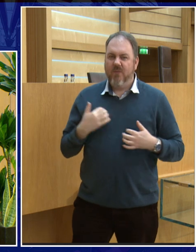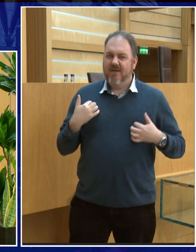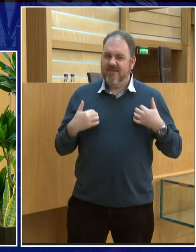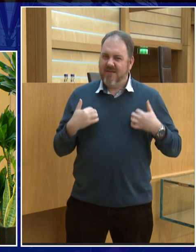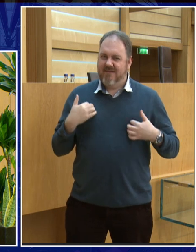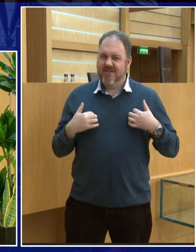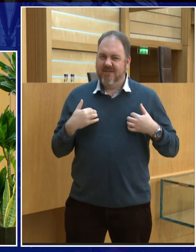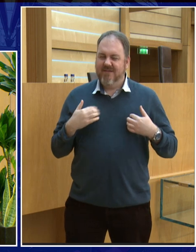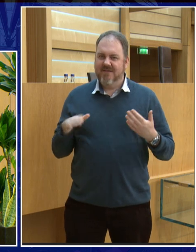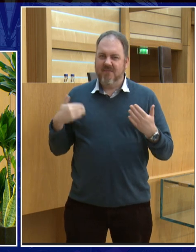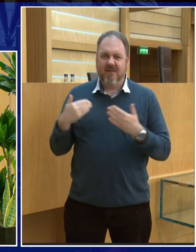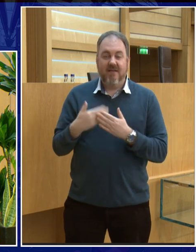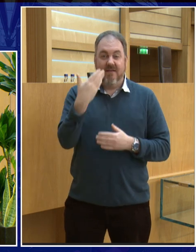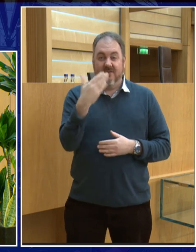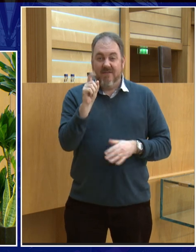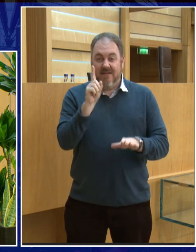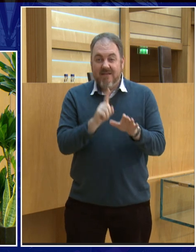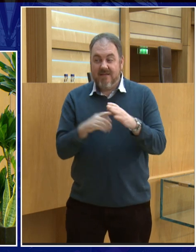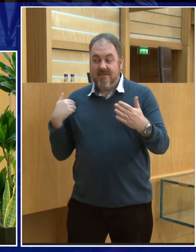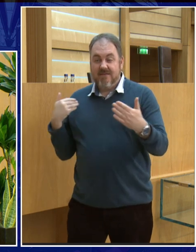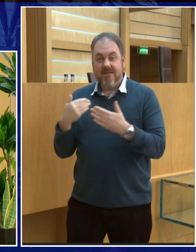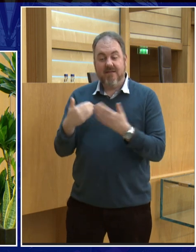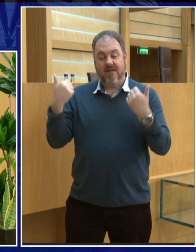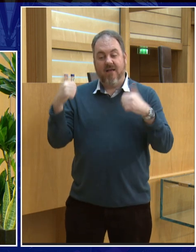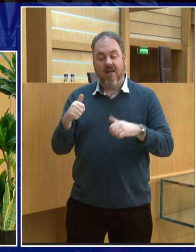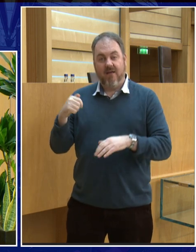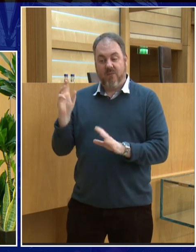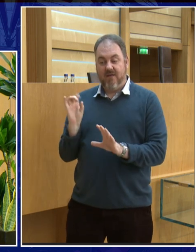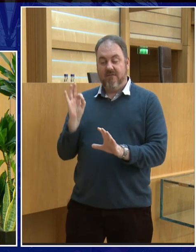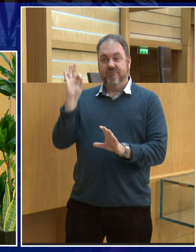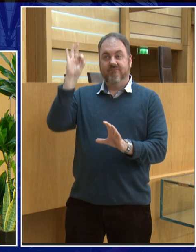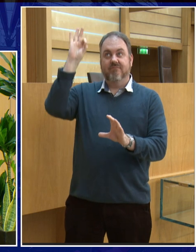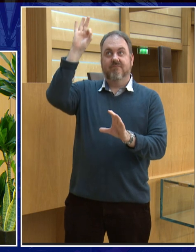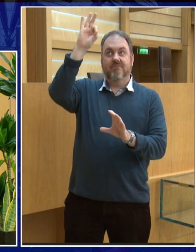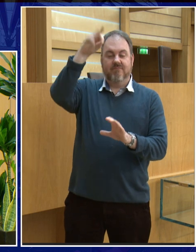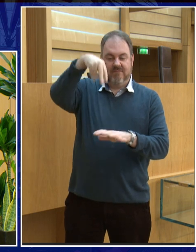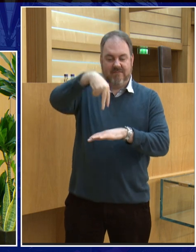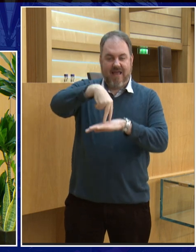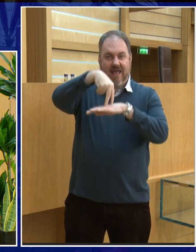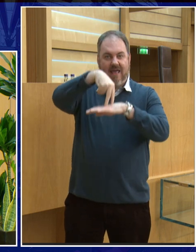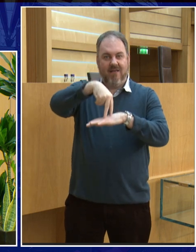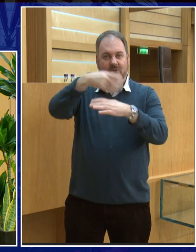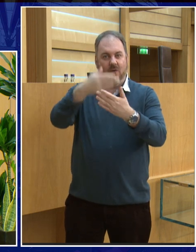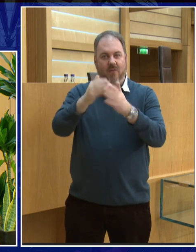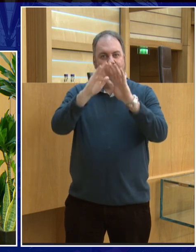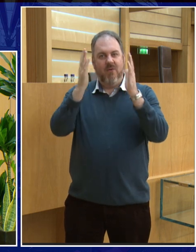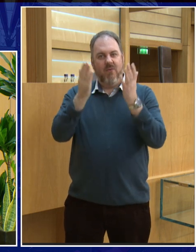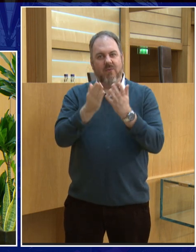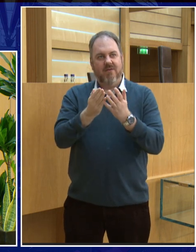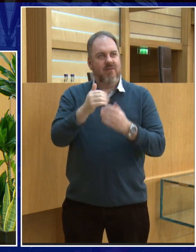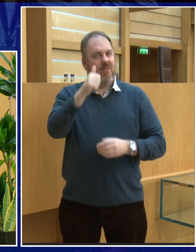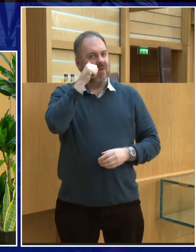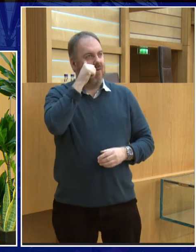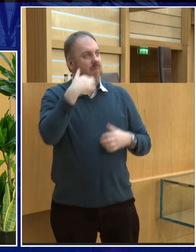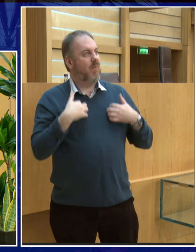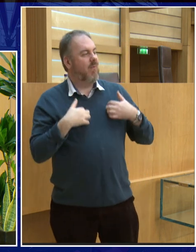50 years since we first stepped foot on the moon. So the words you'll be hearing a lot this year is, know, one small step for my own,